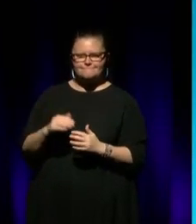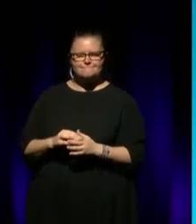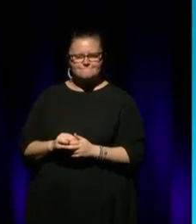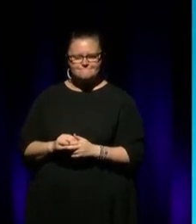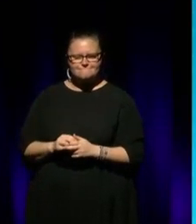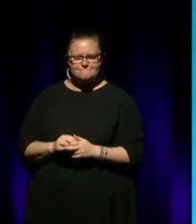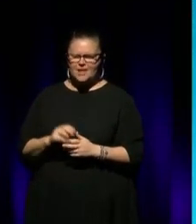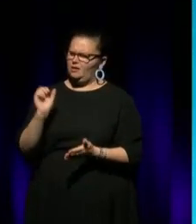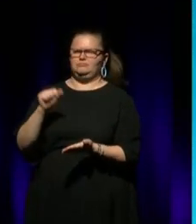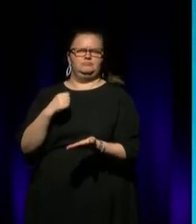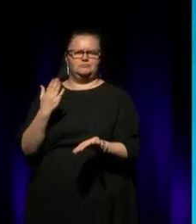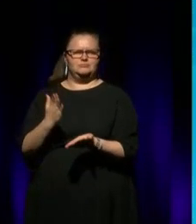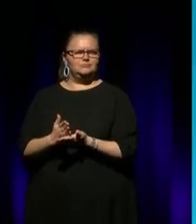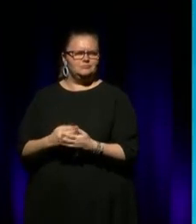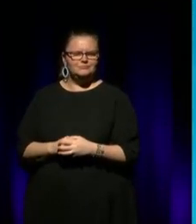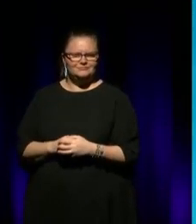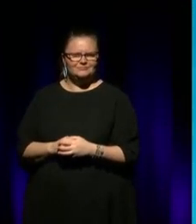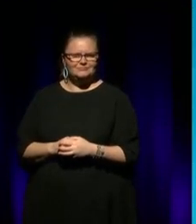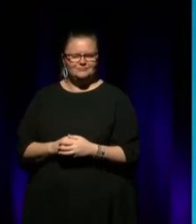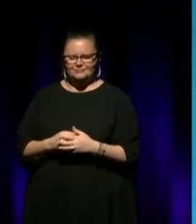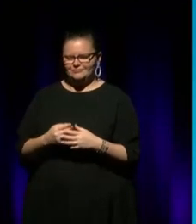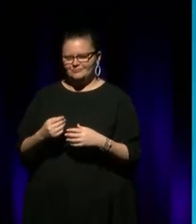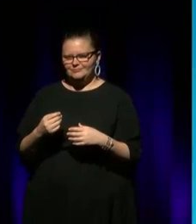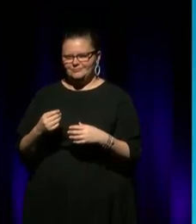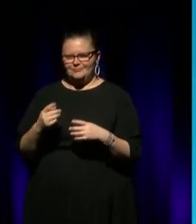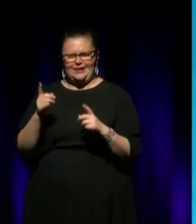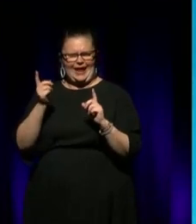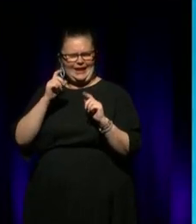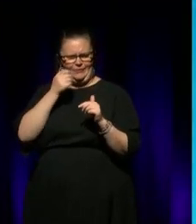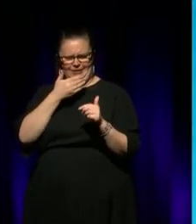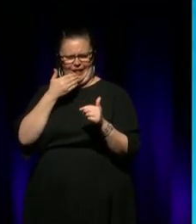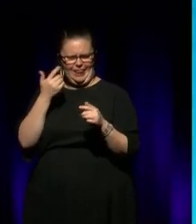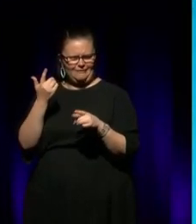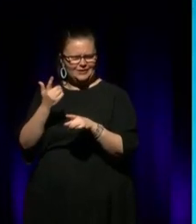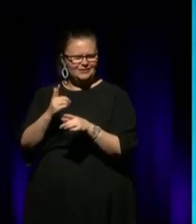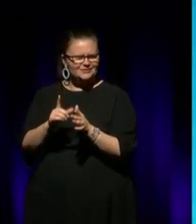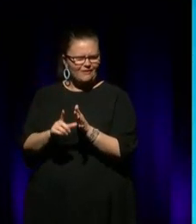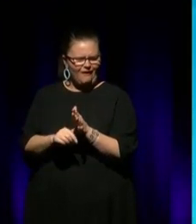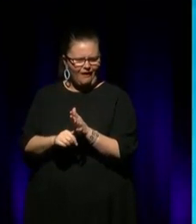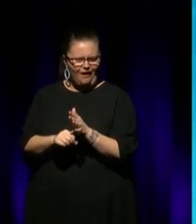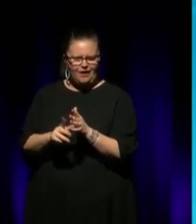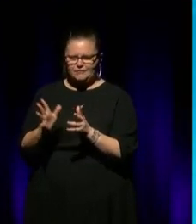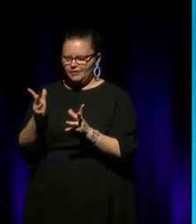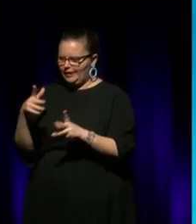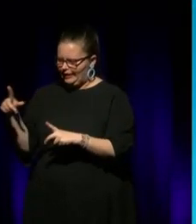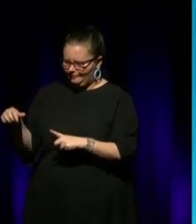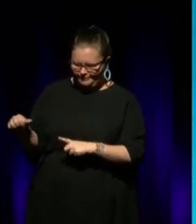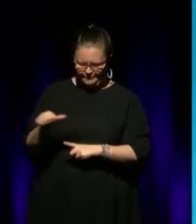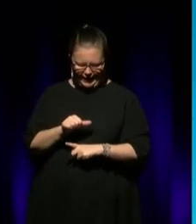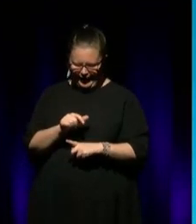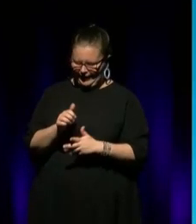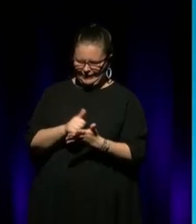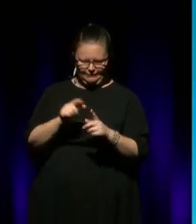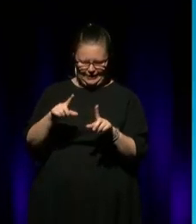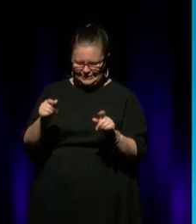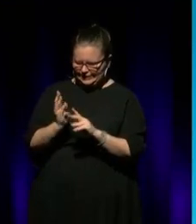Yeah. Oh, look. Totally. Like I could... As I said, like now it's going to be a beautiful time to... I don't know. I've got to come back. And then I've got to get a ticket and